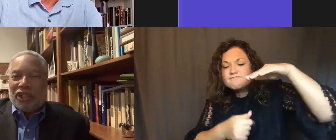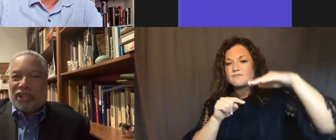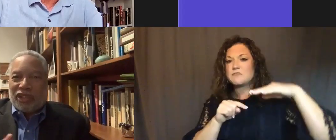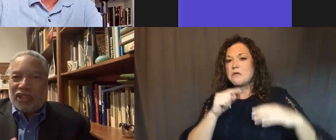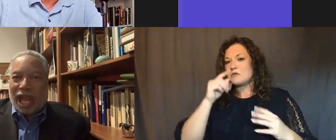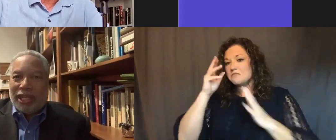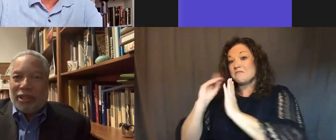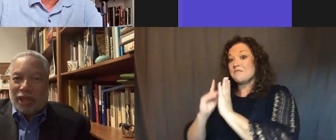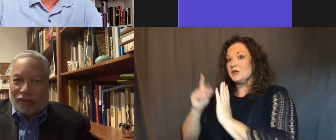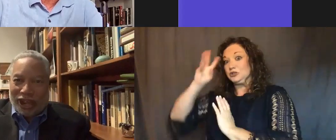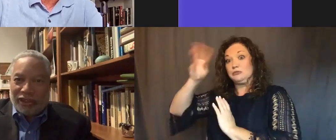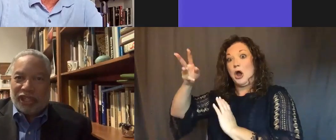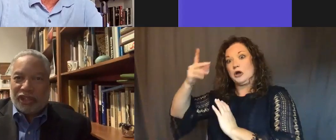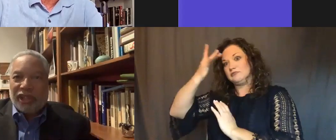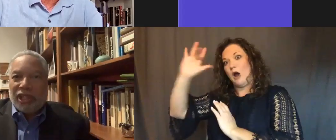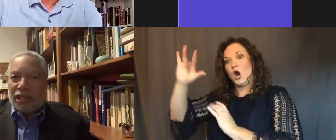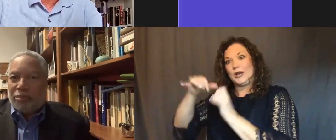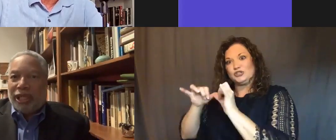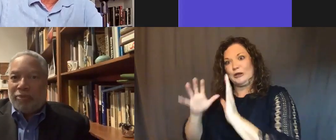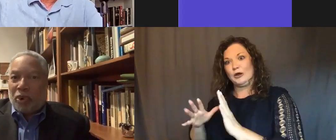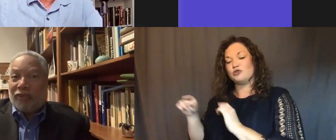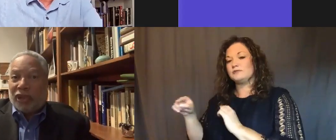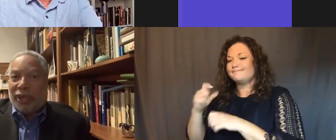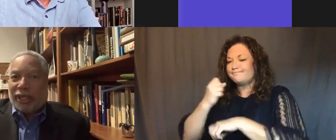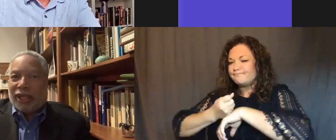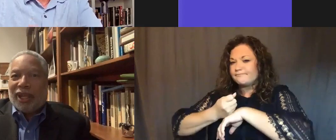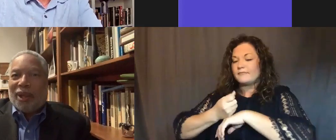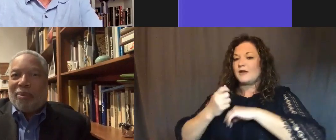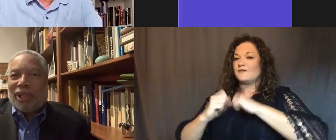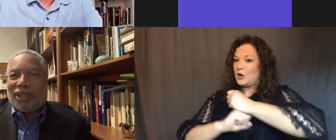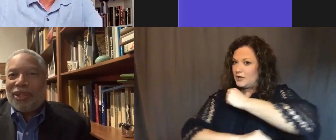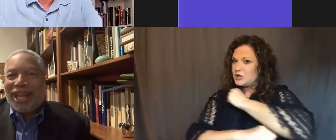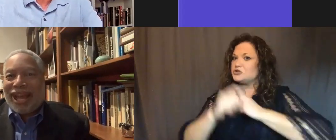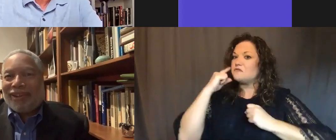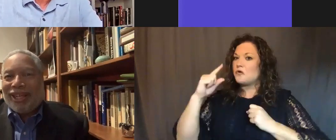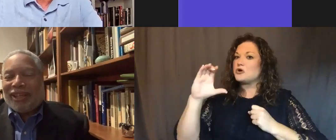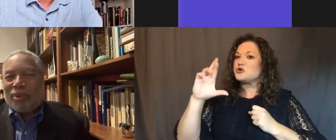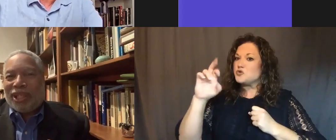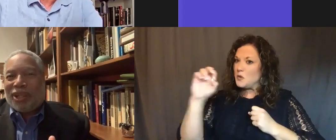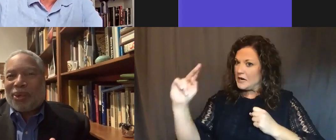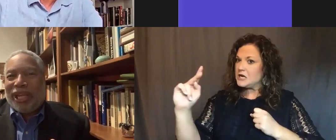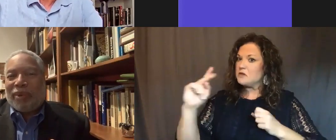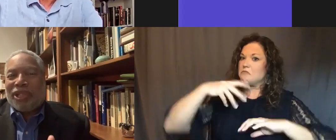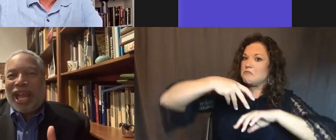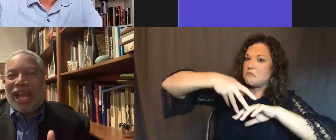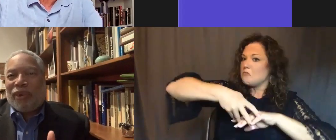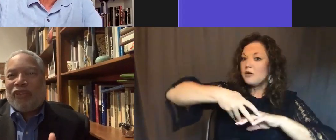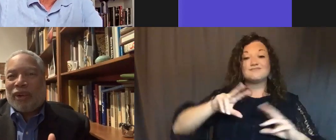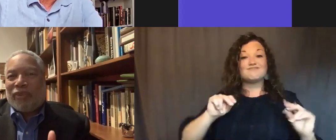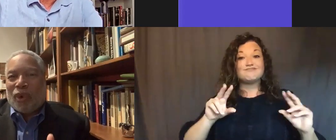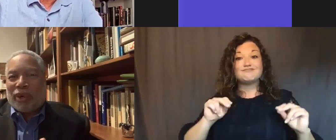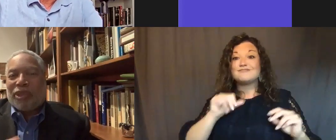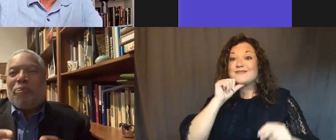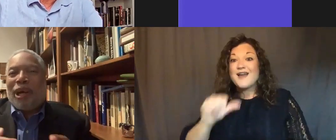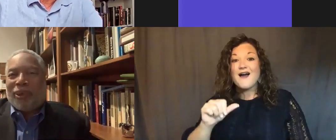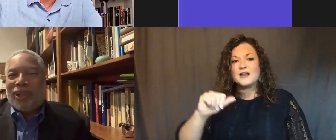smart engineers designed the foundation to be part of a creek. Well, it turned out that it wasn't a creek. was an aquifer